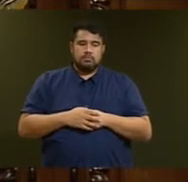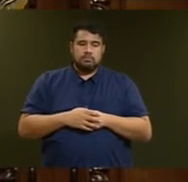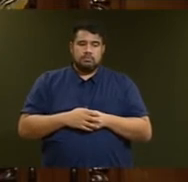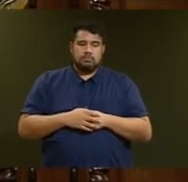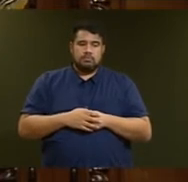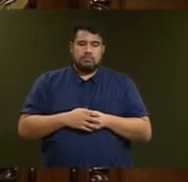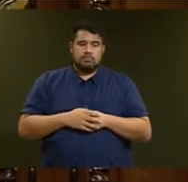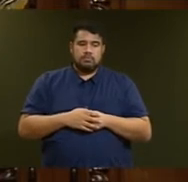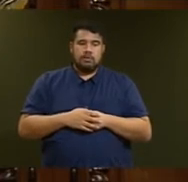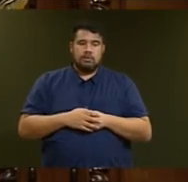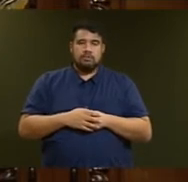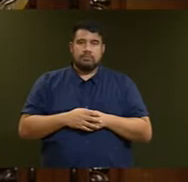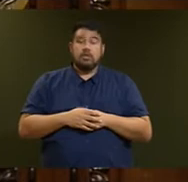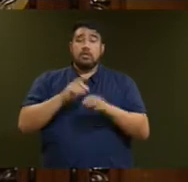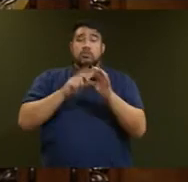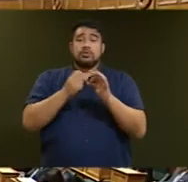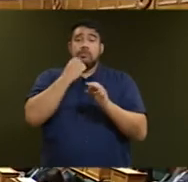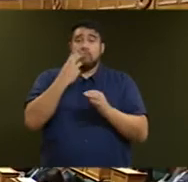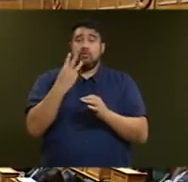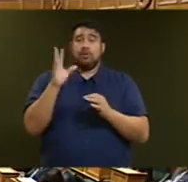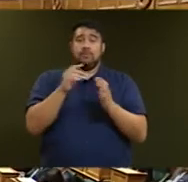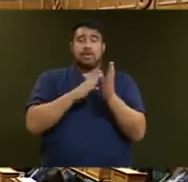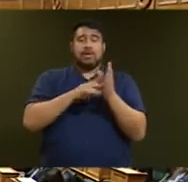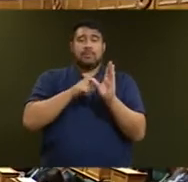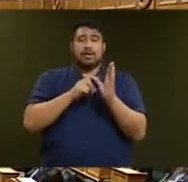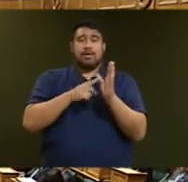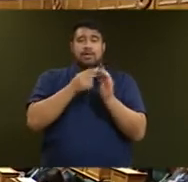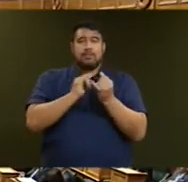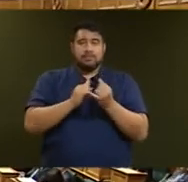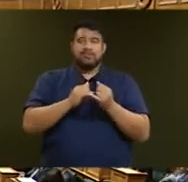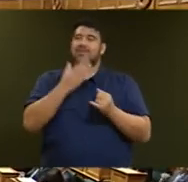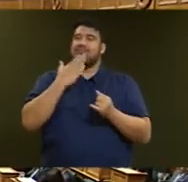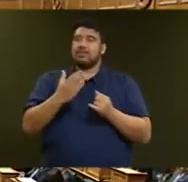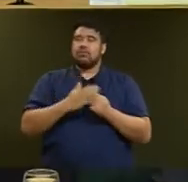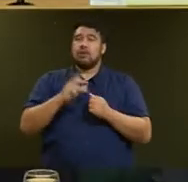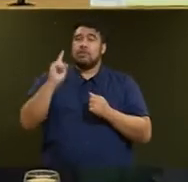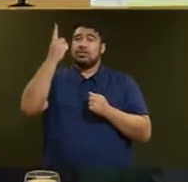Question number three, the Honourable Amy Adams. Thank you Mr Speaker. To the Minister of Finance, does he stand by his statement? much. is poor You